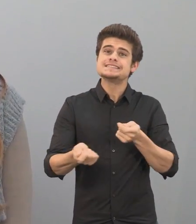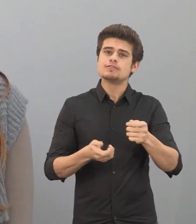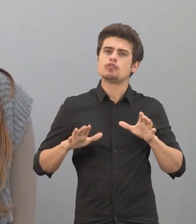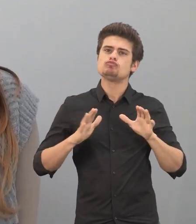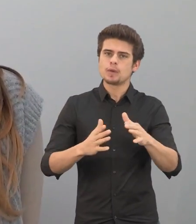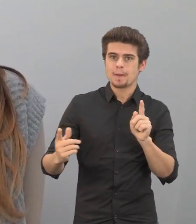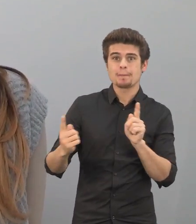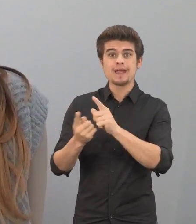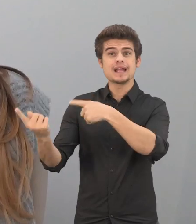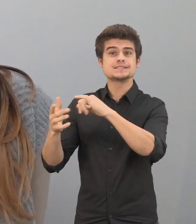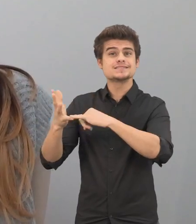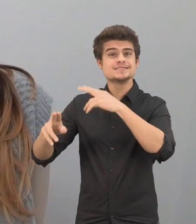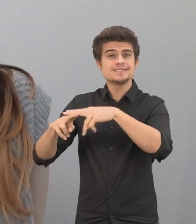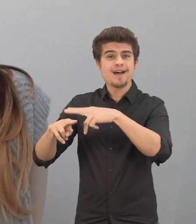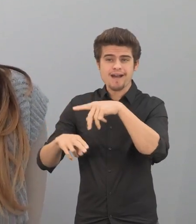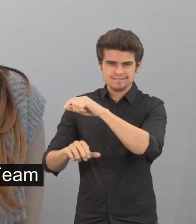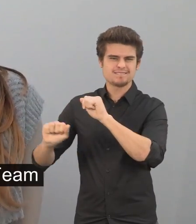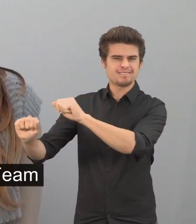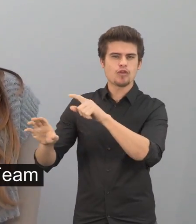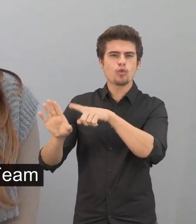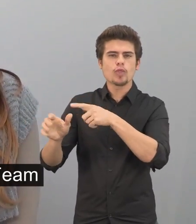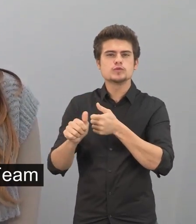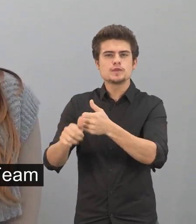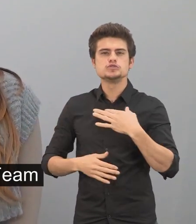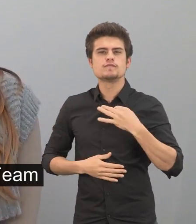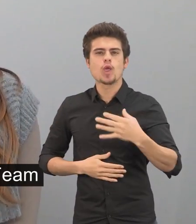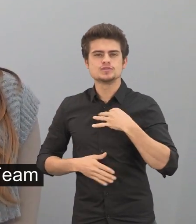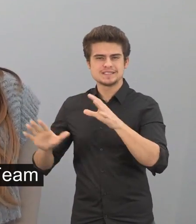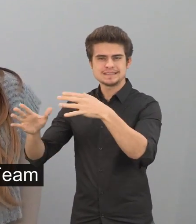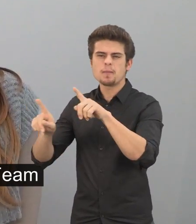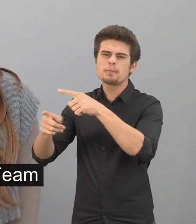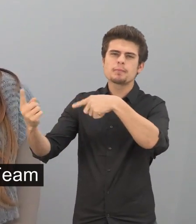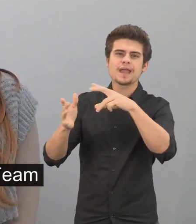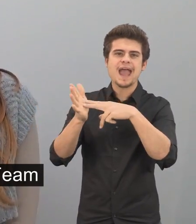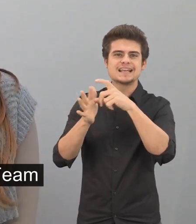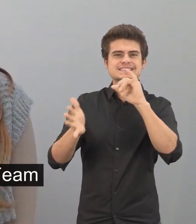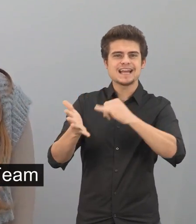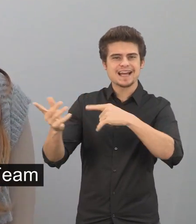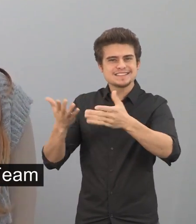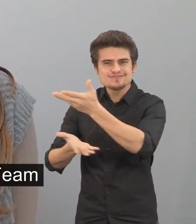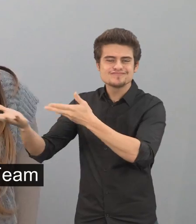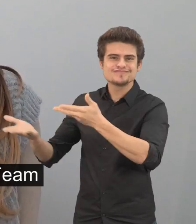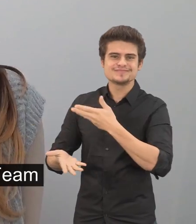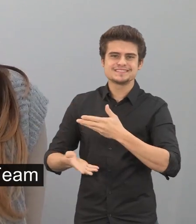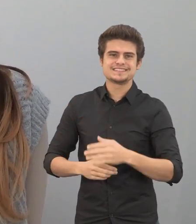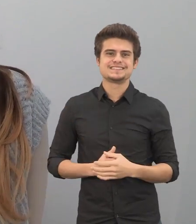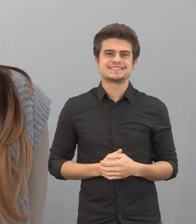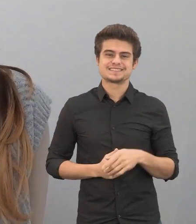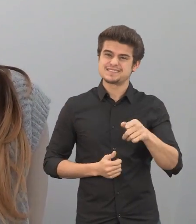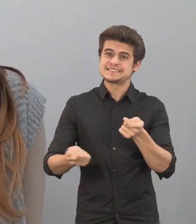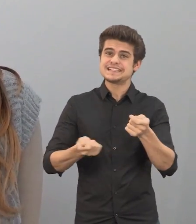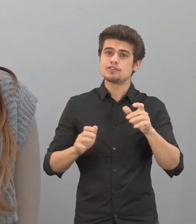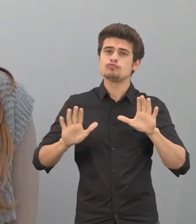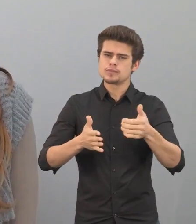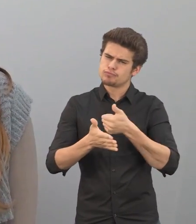is one. The steering group meets with the staff from the youth support volunteer team and other staff at NDCS.